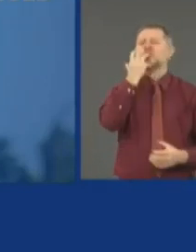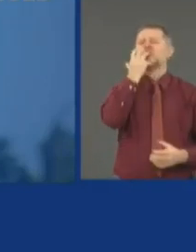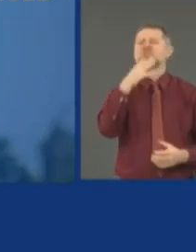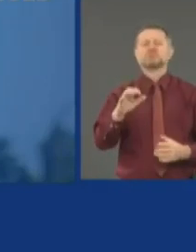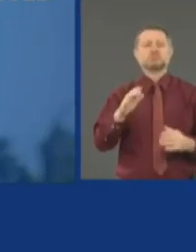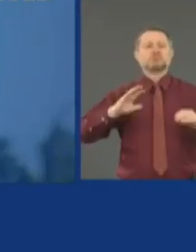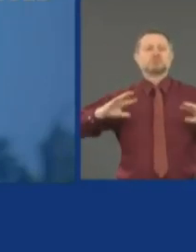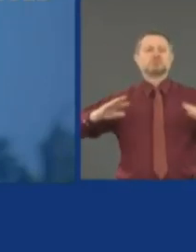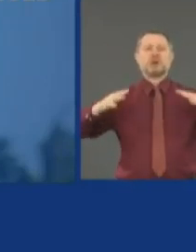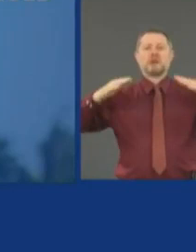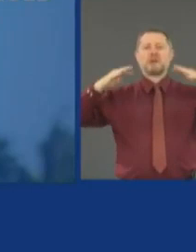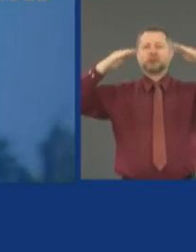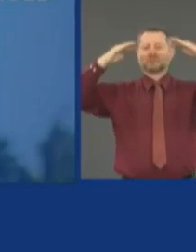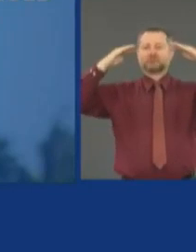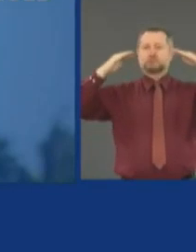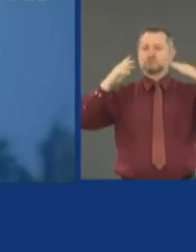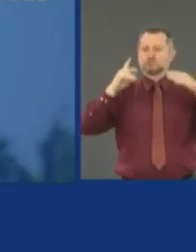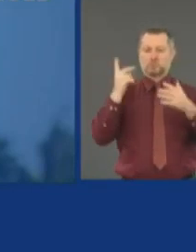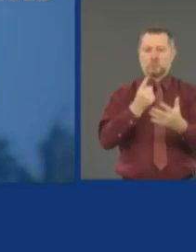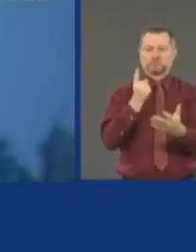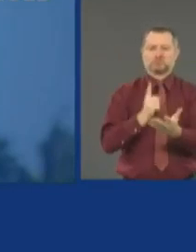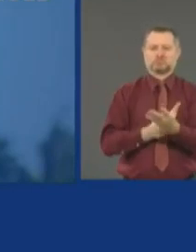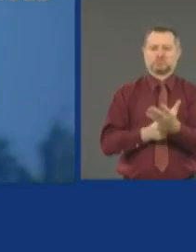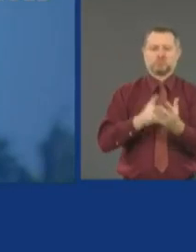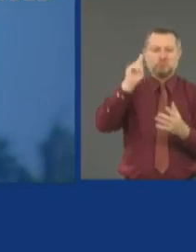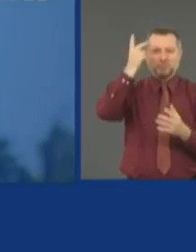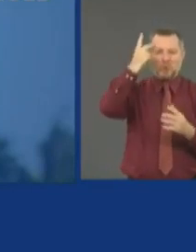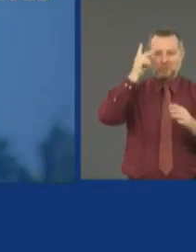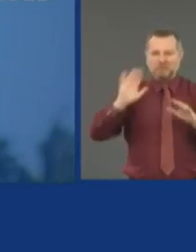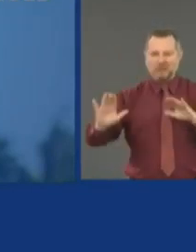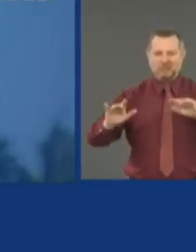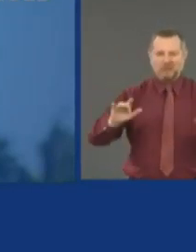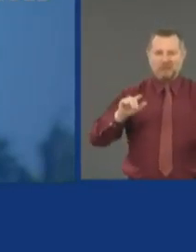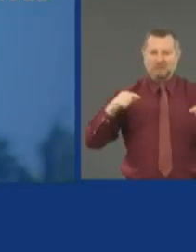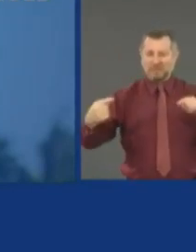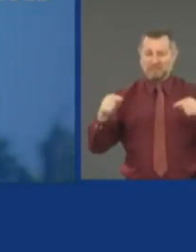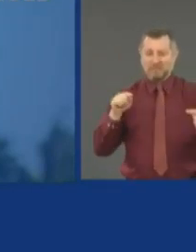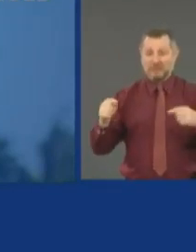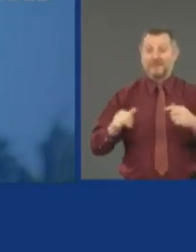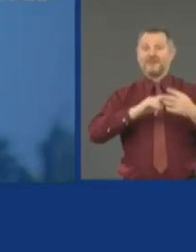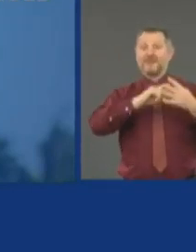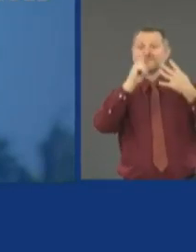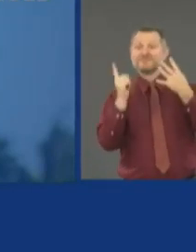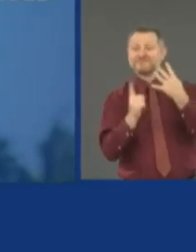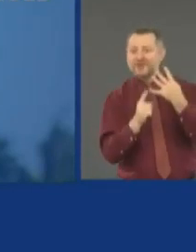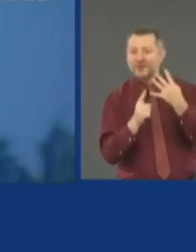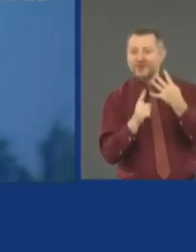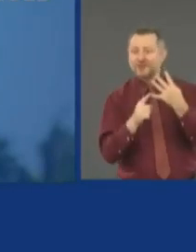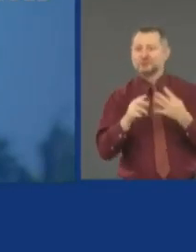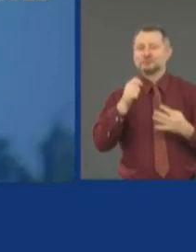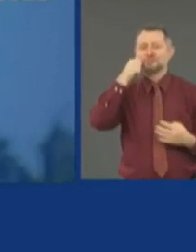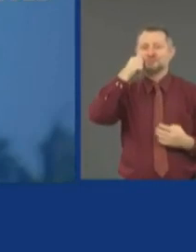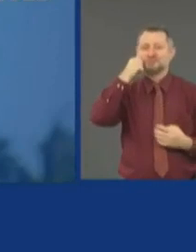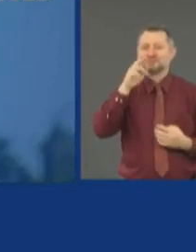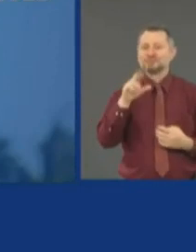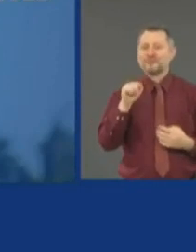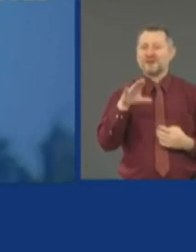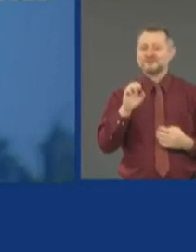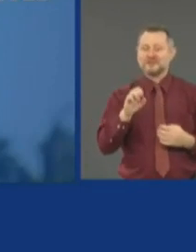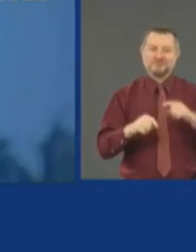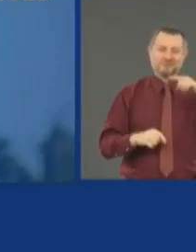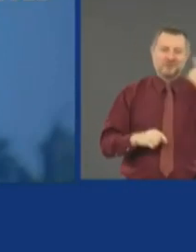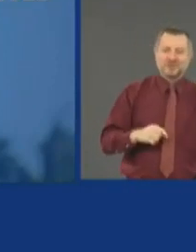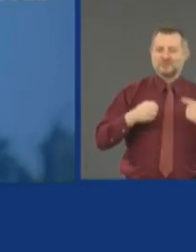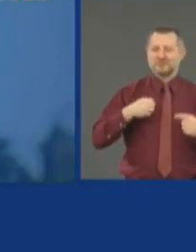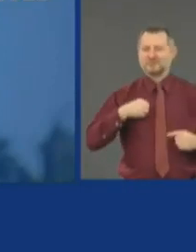political. You add the issue of race on top of that. It is as dangerous a time